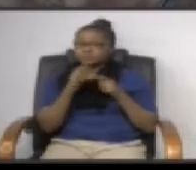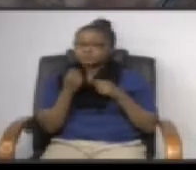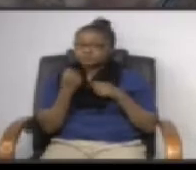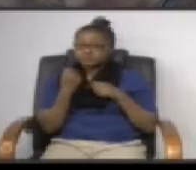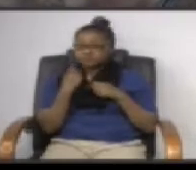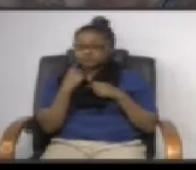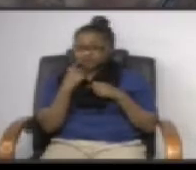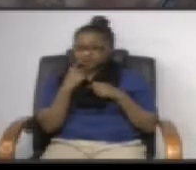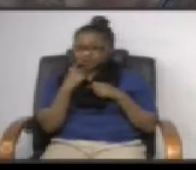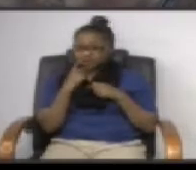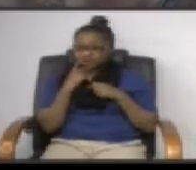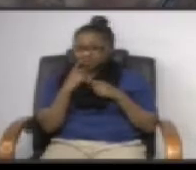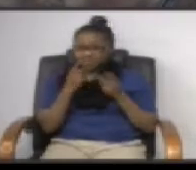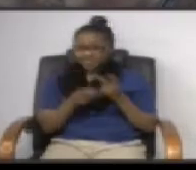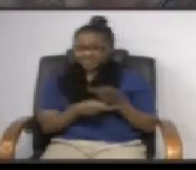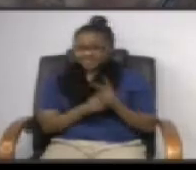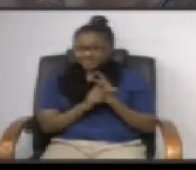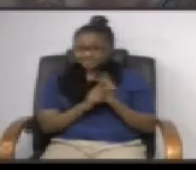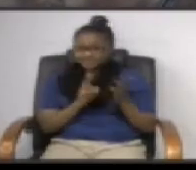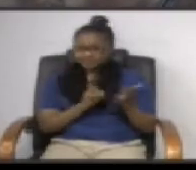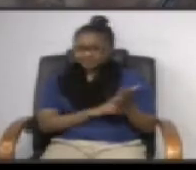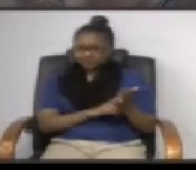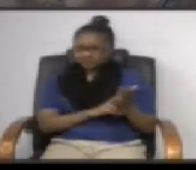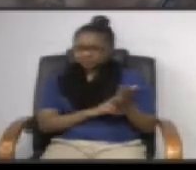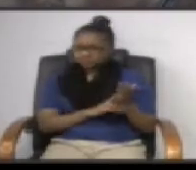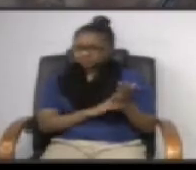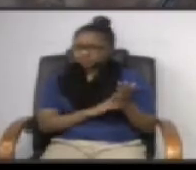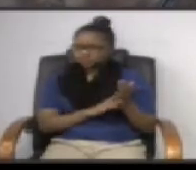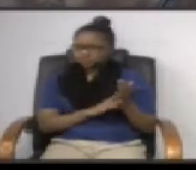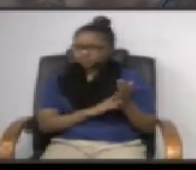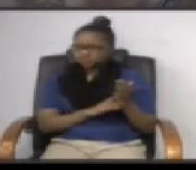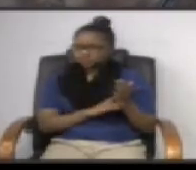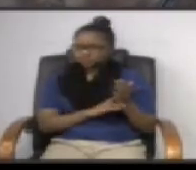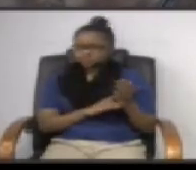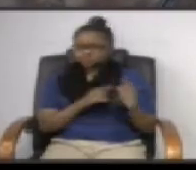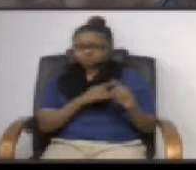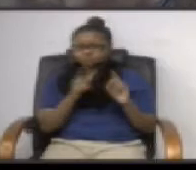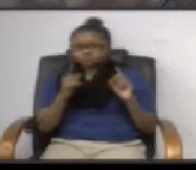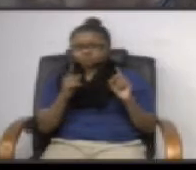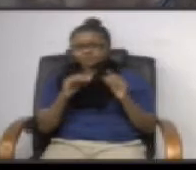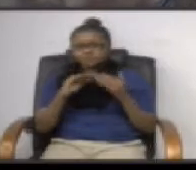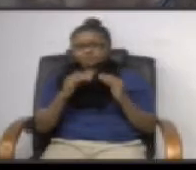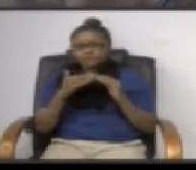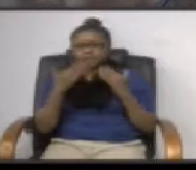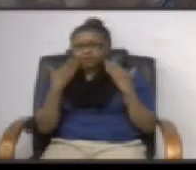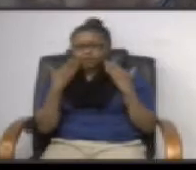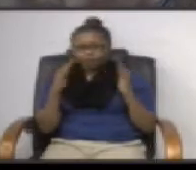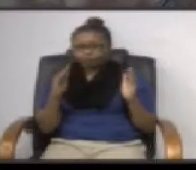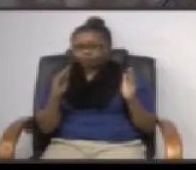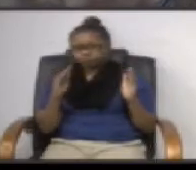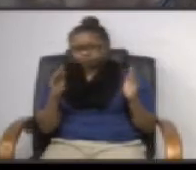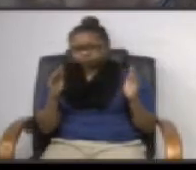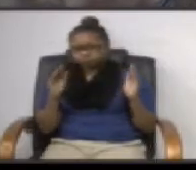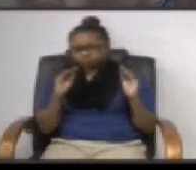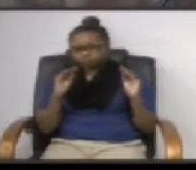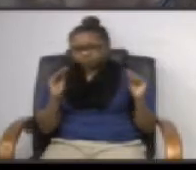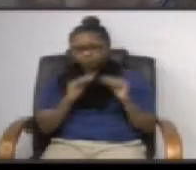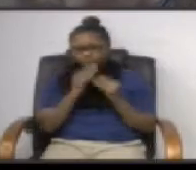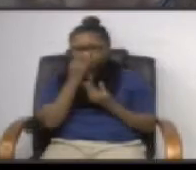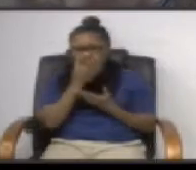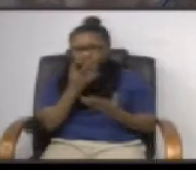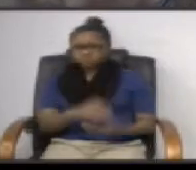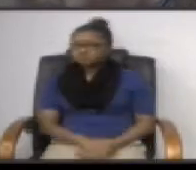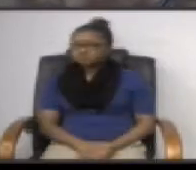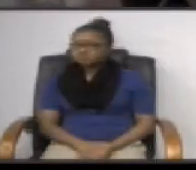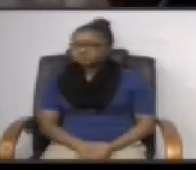the lease was signed but there wasn't it didn't come back to the to the community um